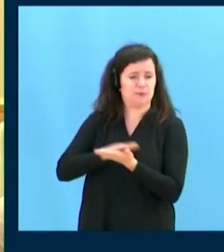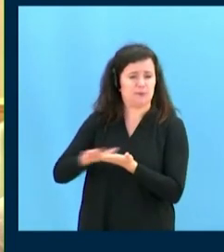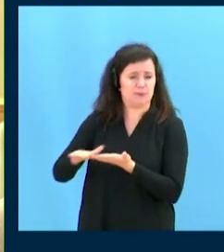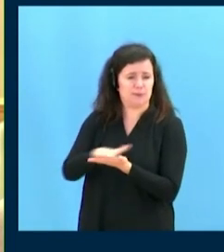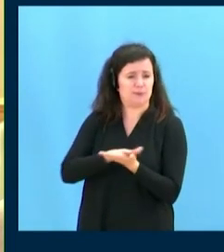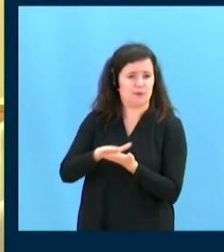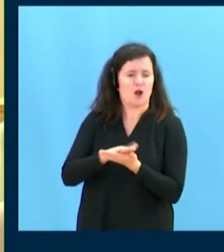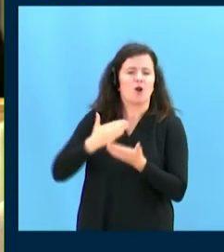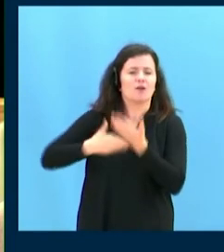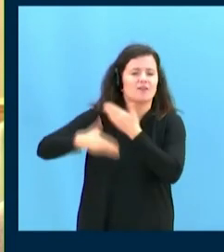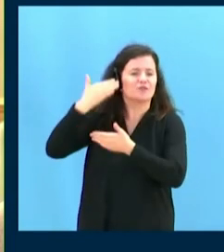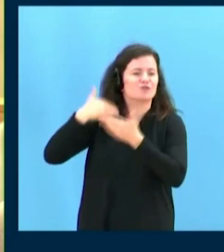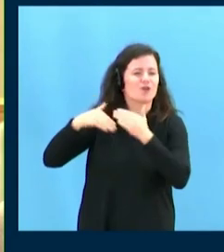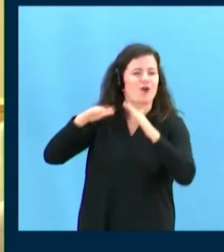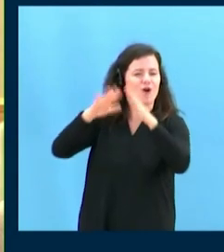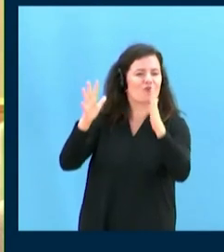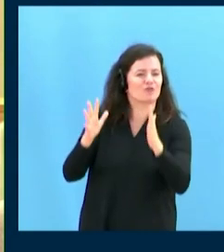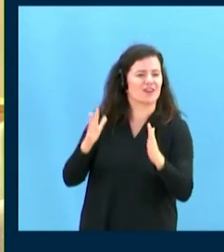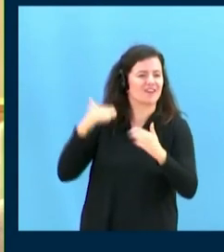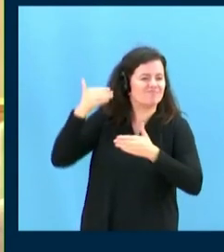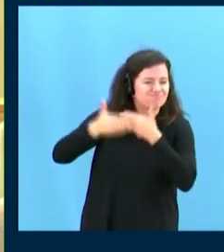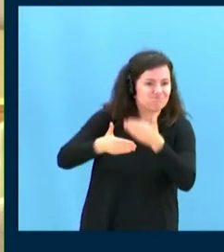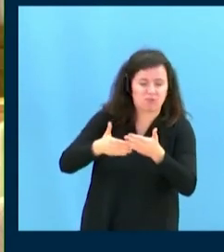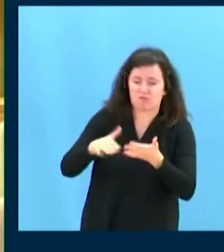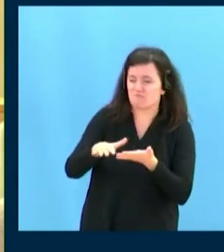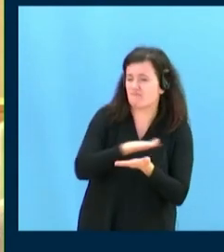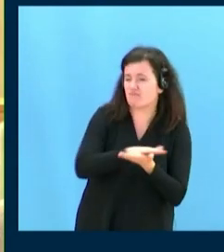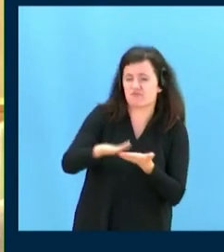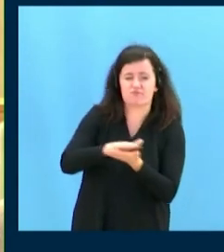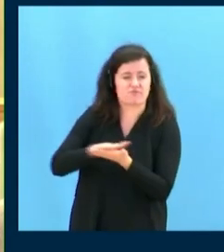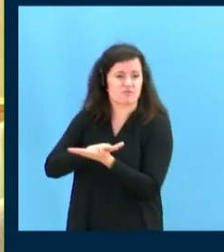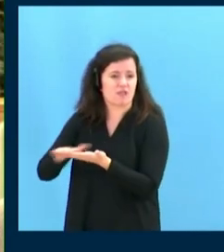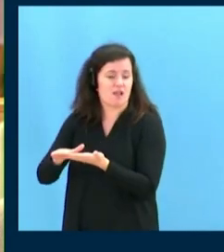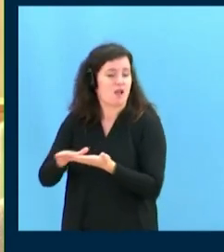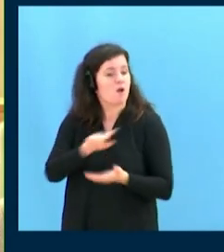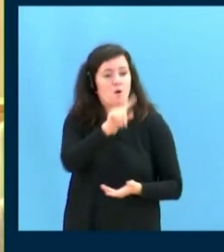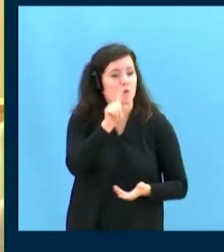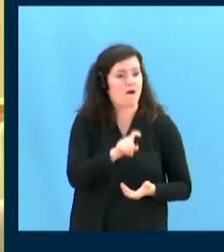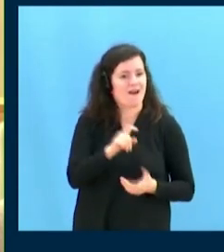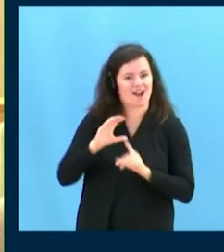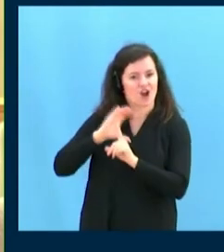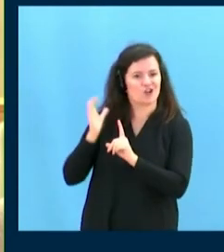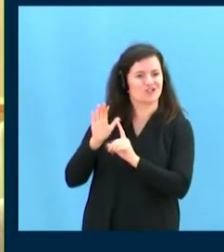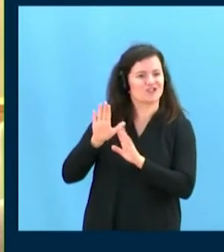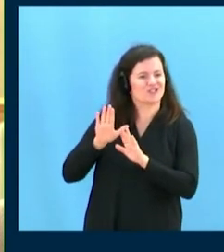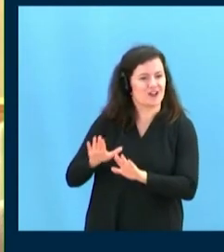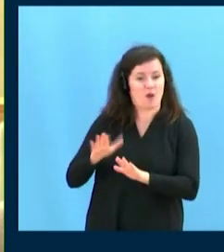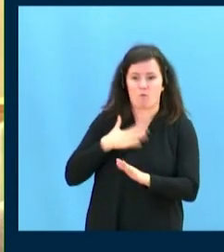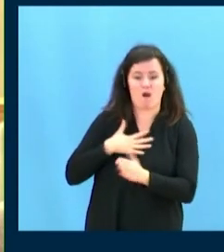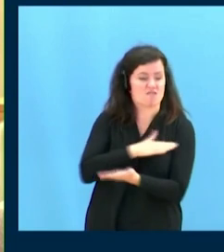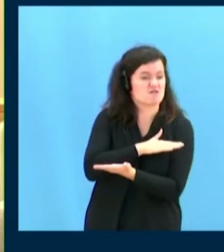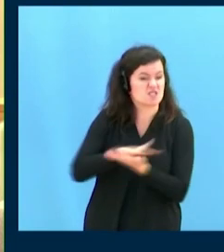heritage in order to wipe away all traces of our cultural past. Not only are we suffering